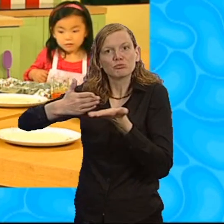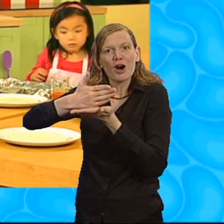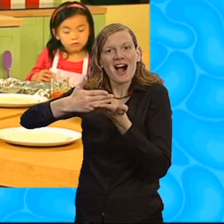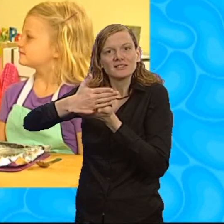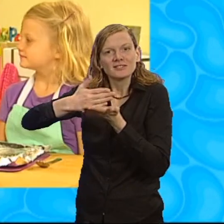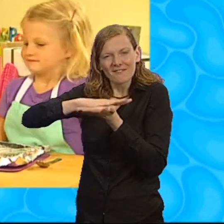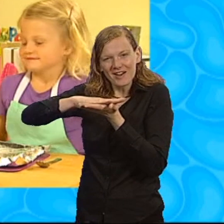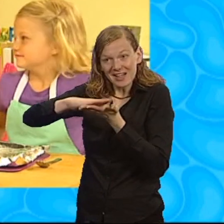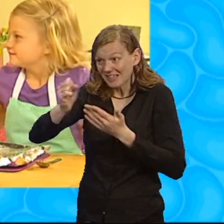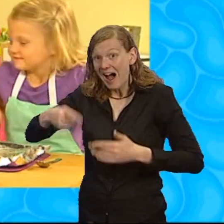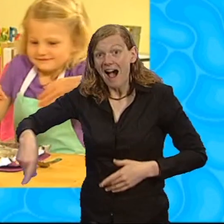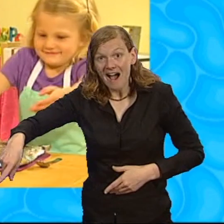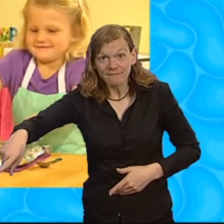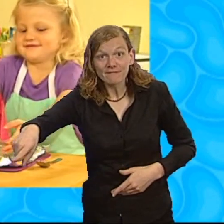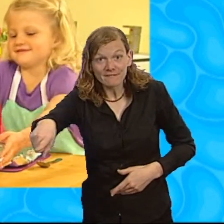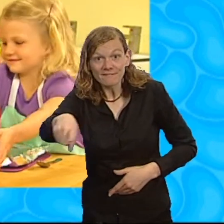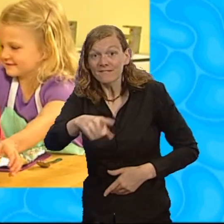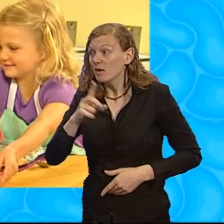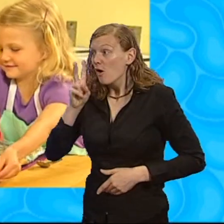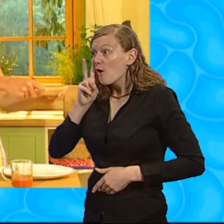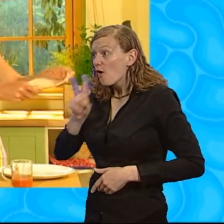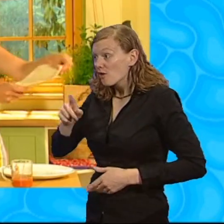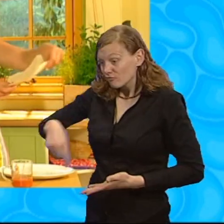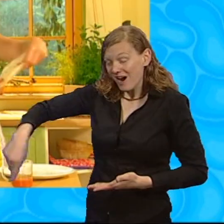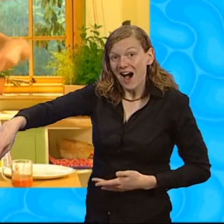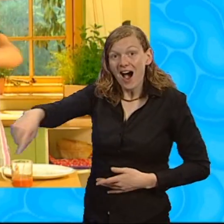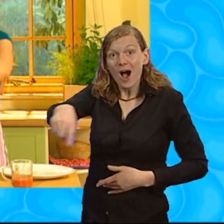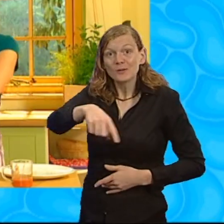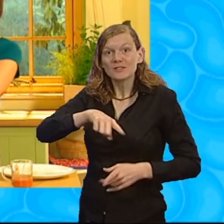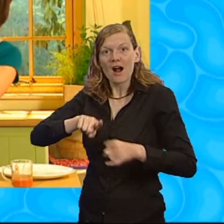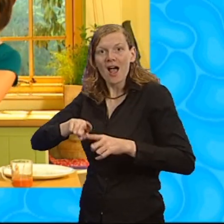flying saucer, doesn't it? Can you pick it up? Can you do a flying saucer? Meow.